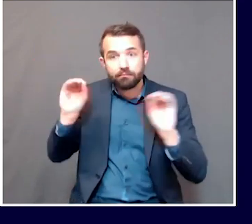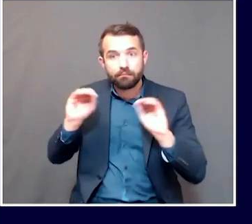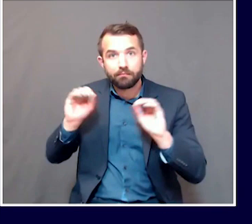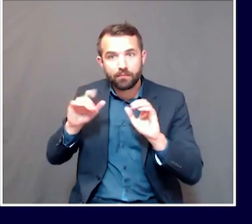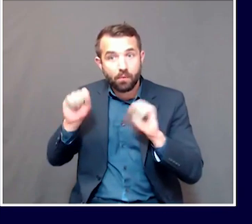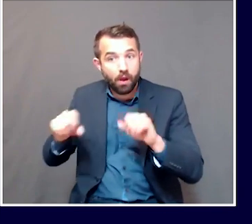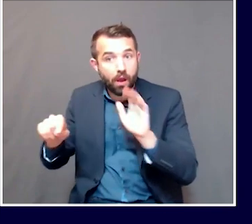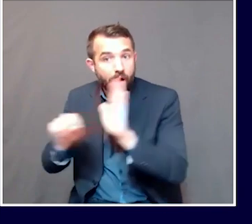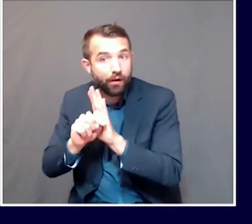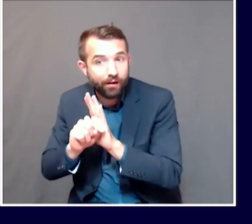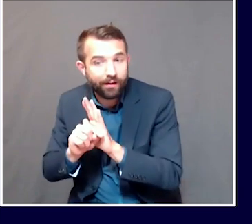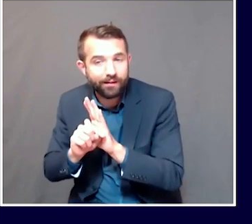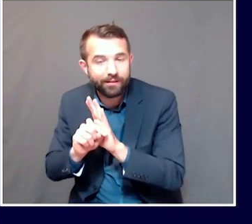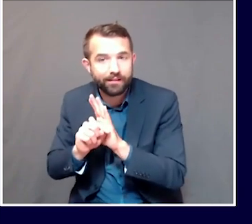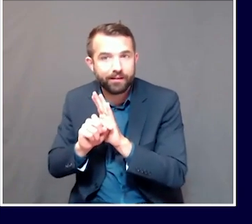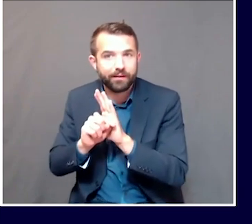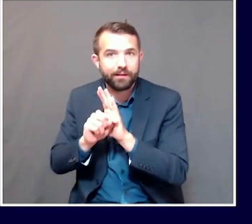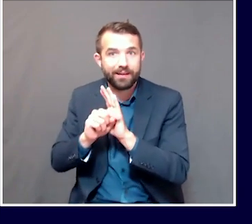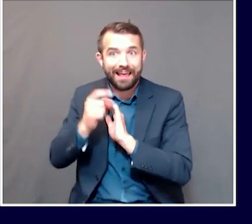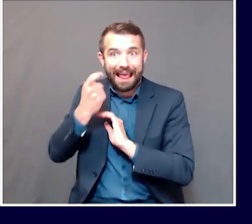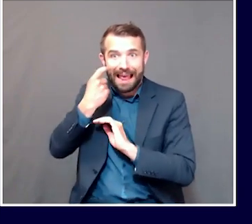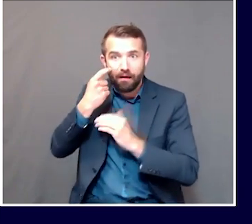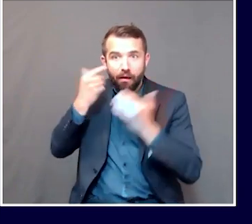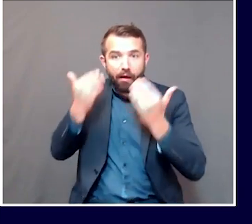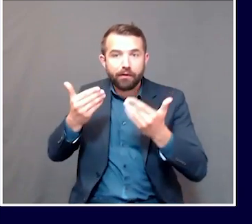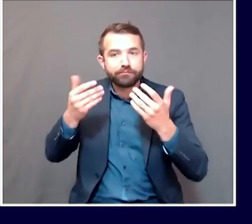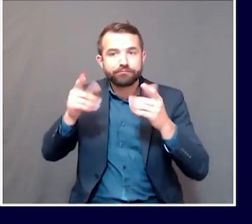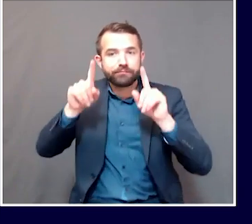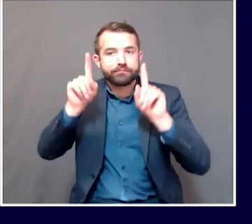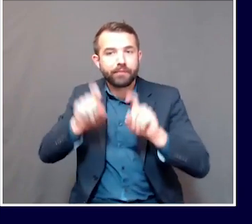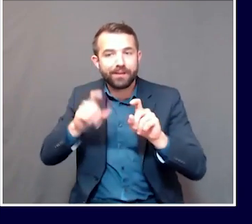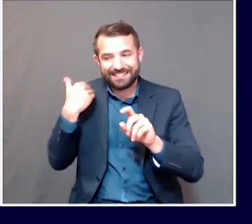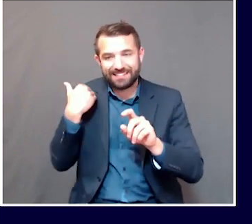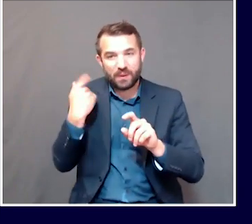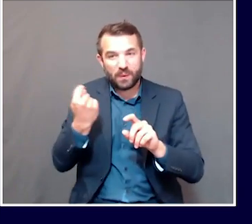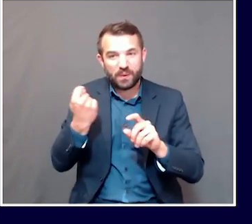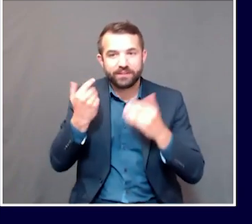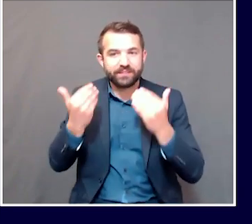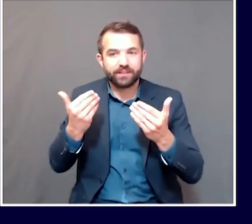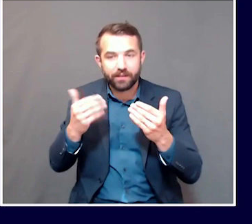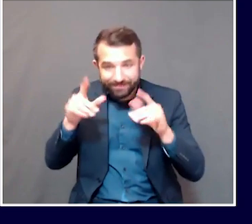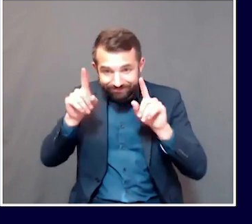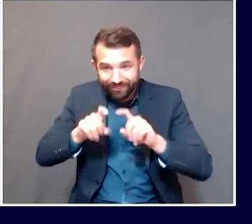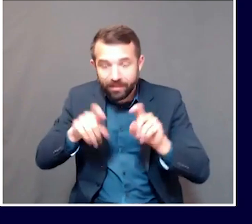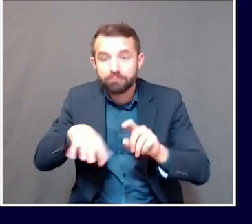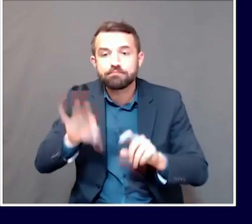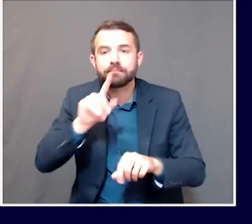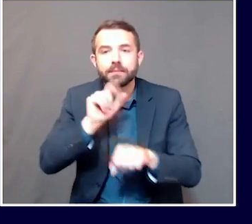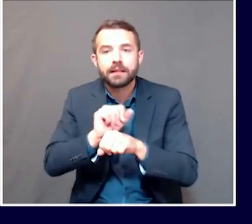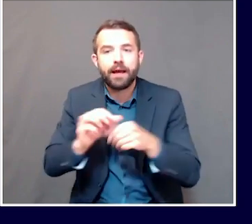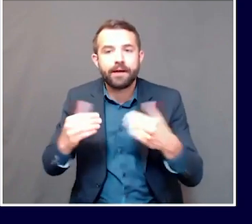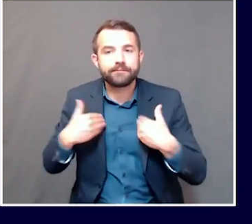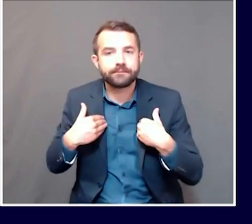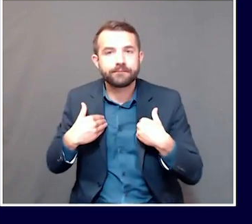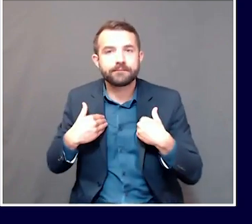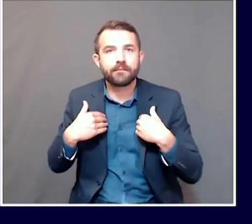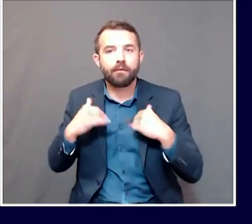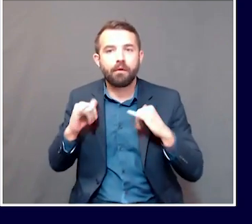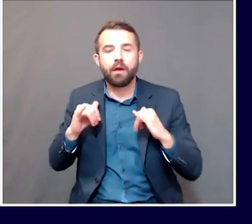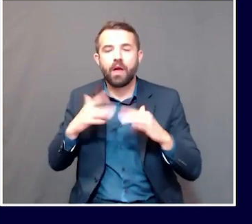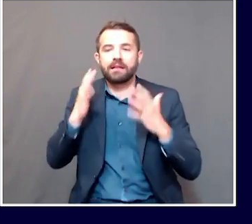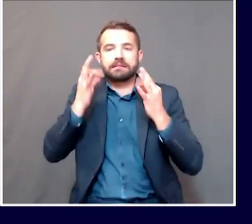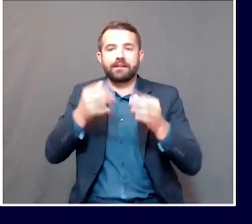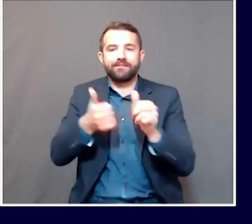tested right before he started his journey to Maine, he tested positive and potentially avoided infecting members of his family,